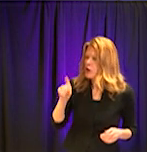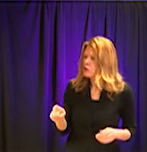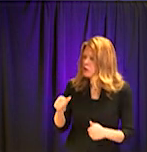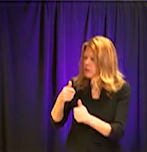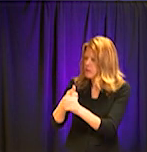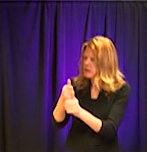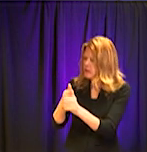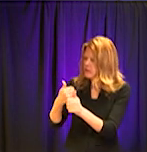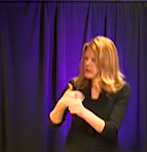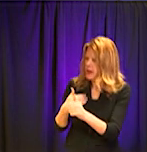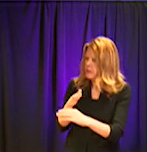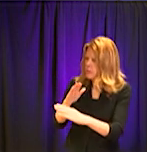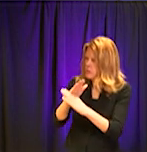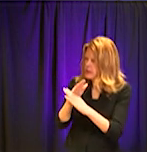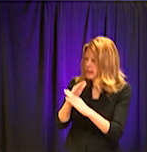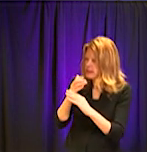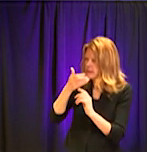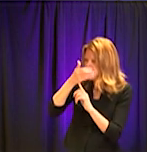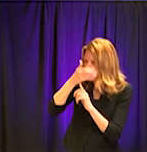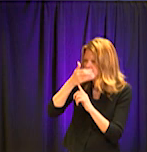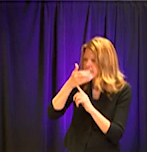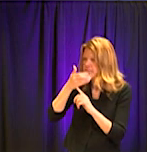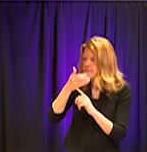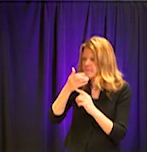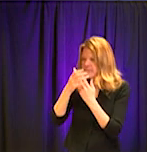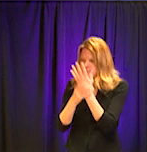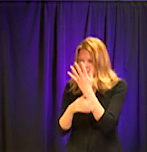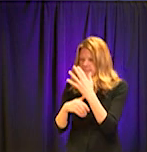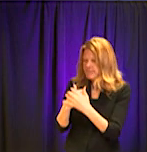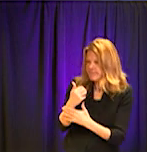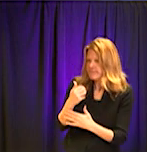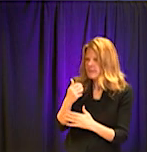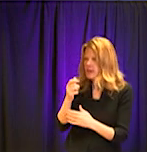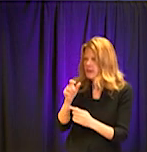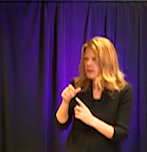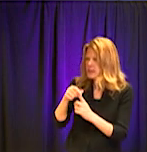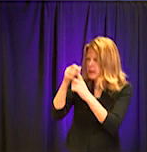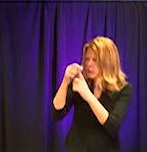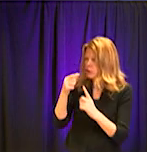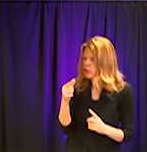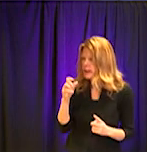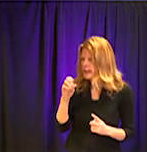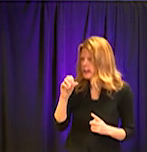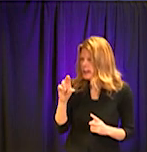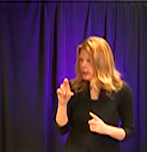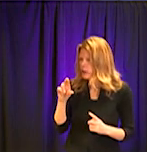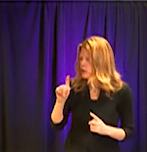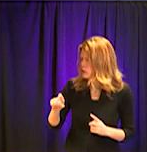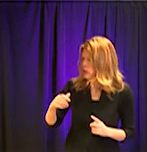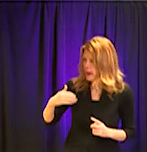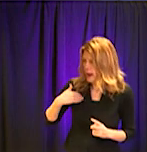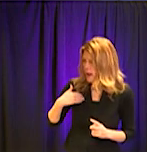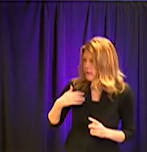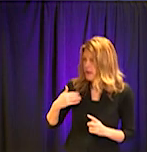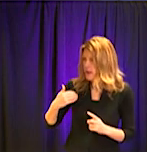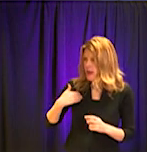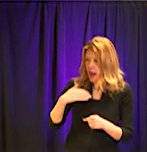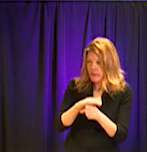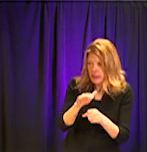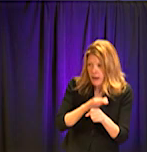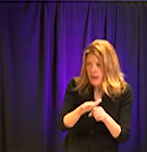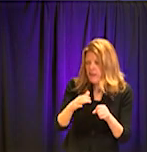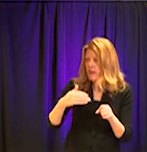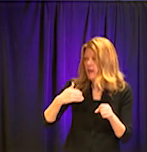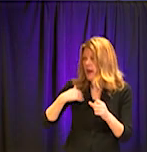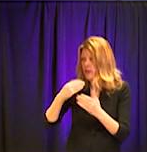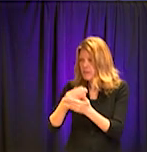gear when they go out to work? And you know, is that is that possible? Is that in the budget? Is that something that Decatur can